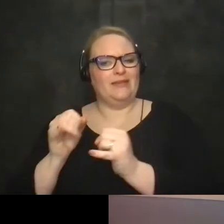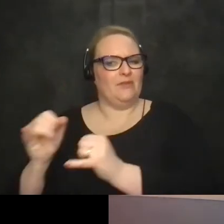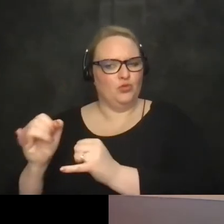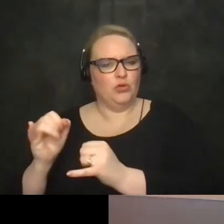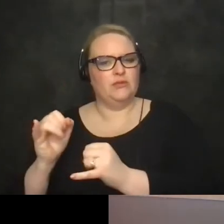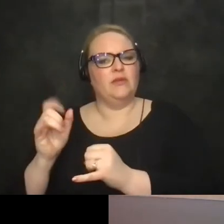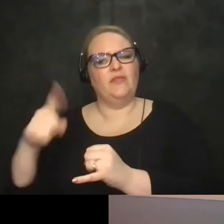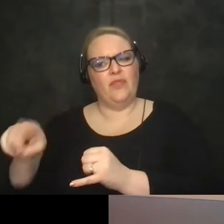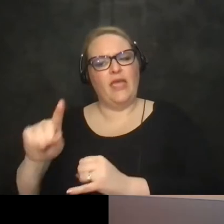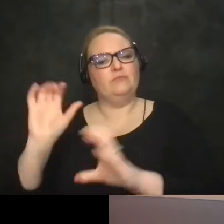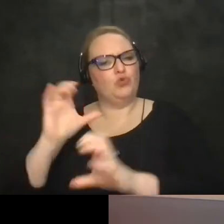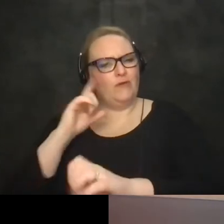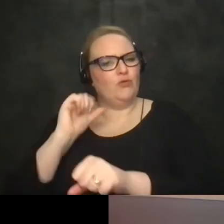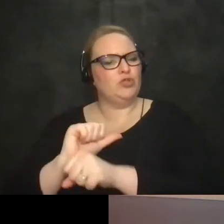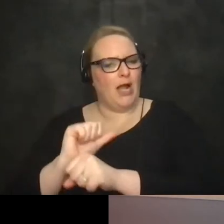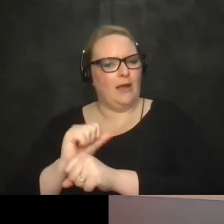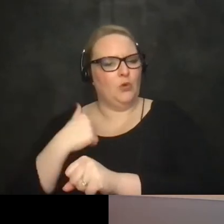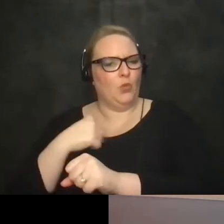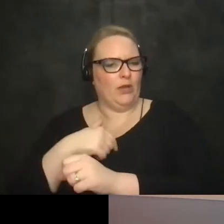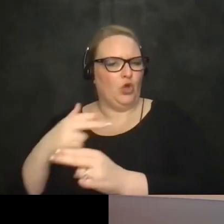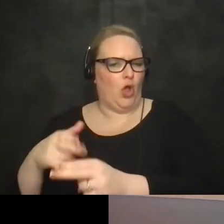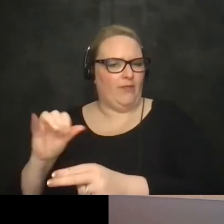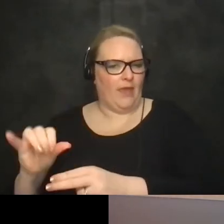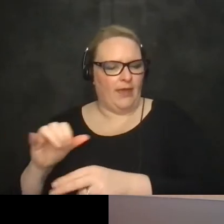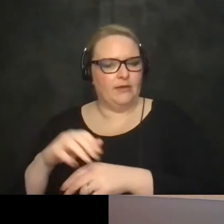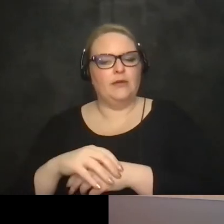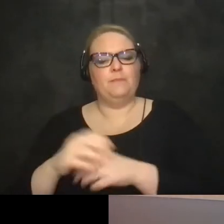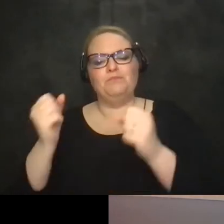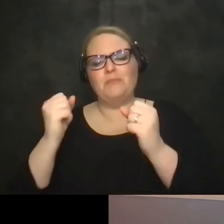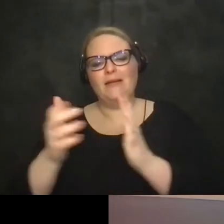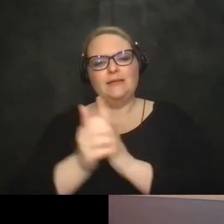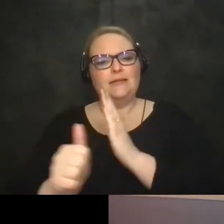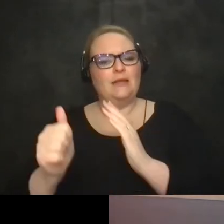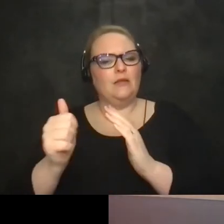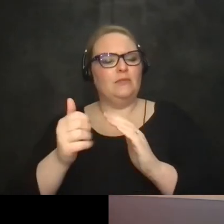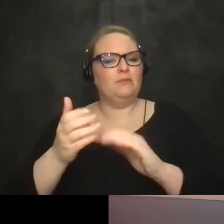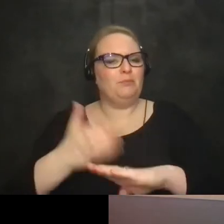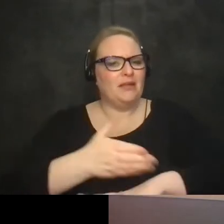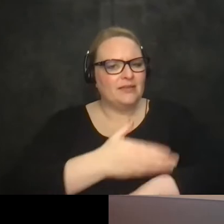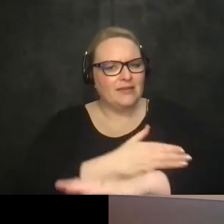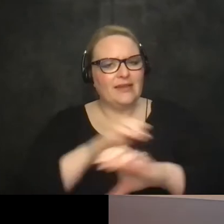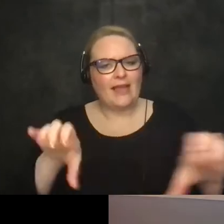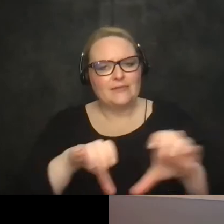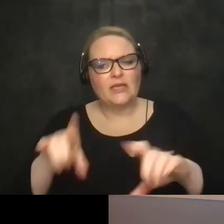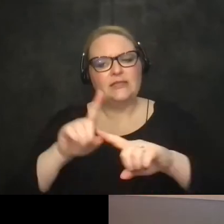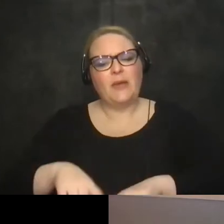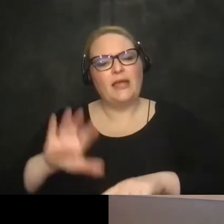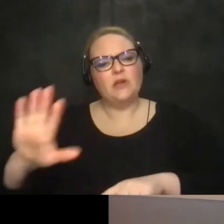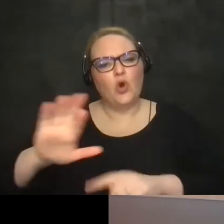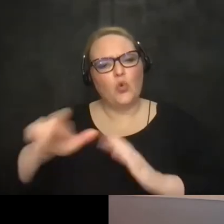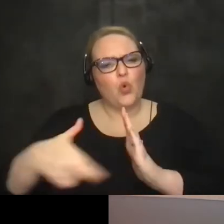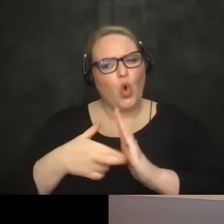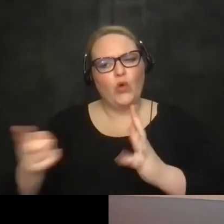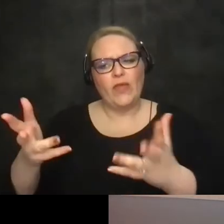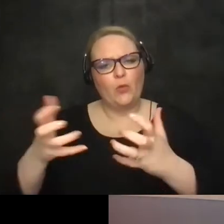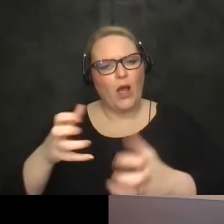seekers as we call them through many skill building activities depending on which role they want to do in